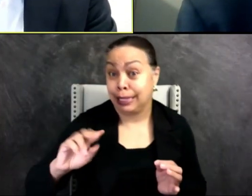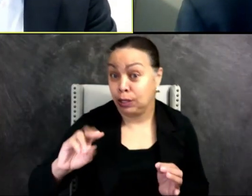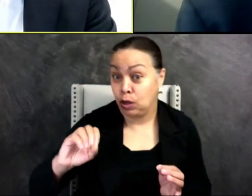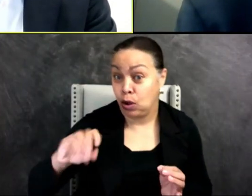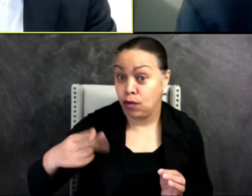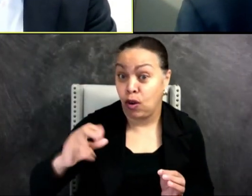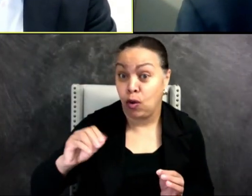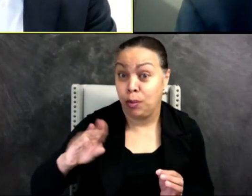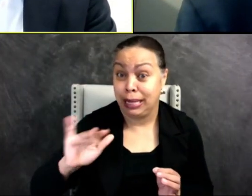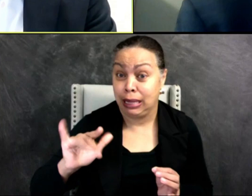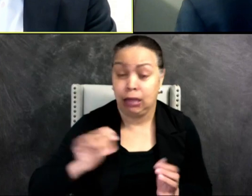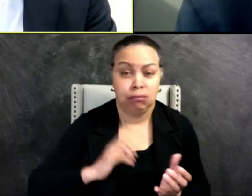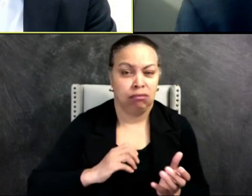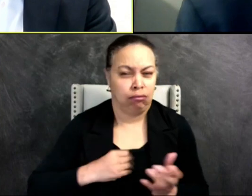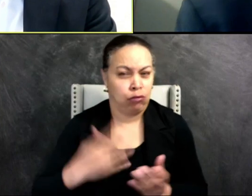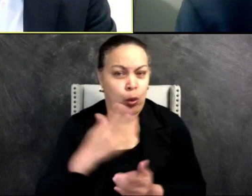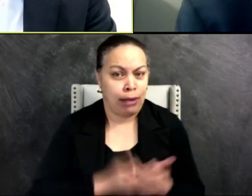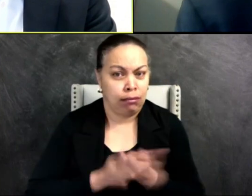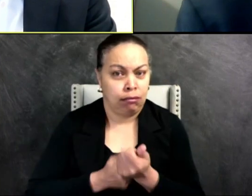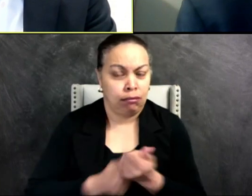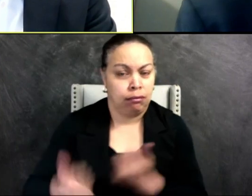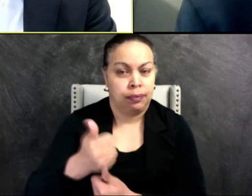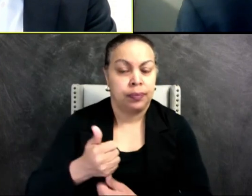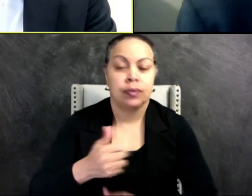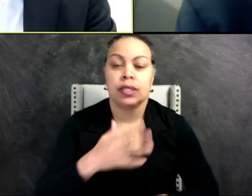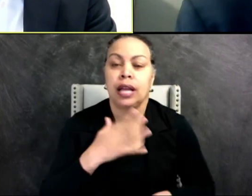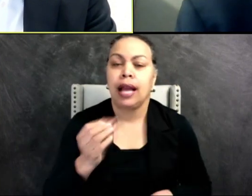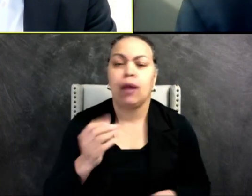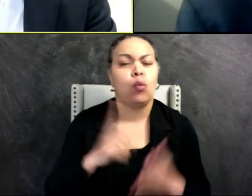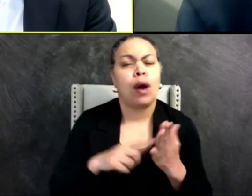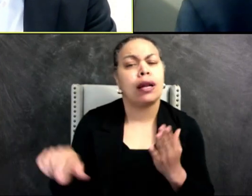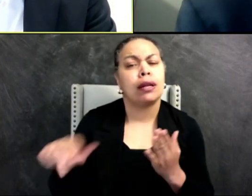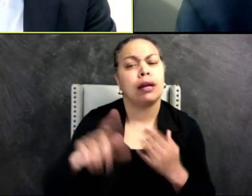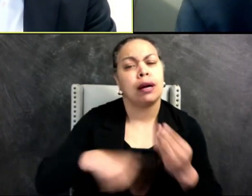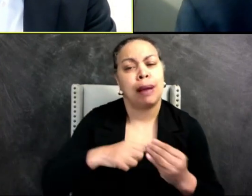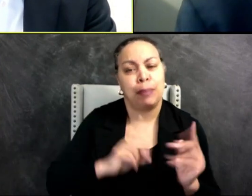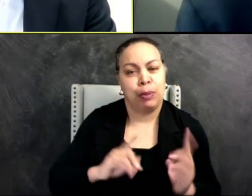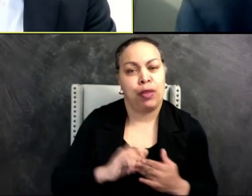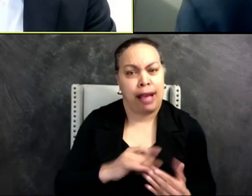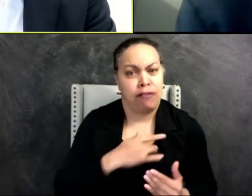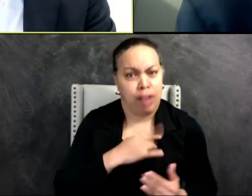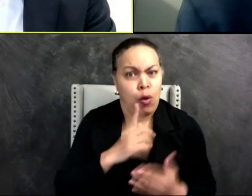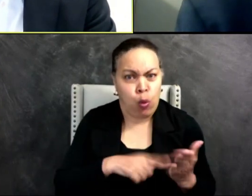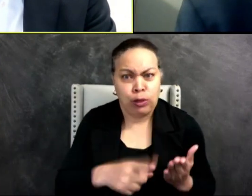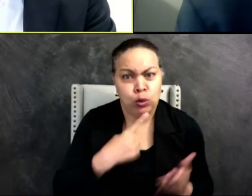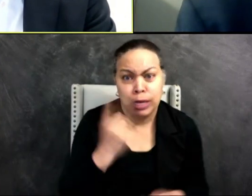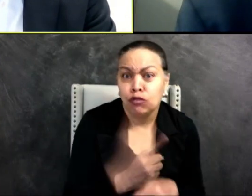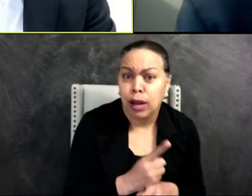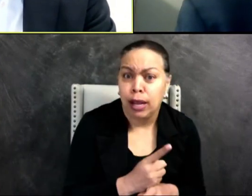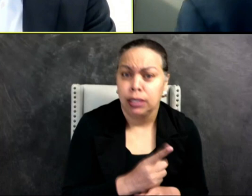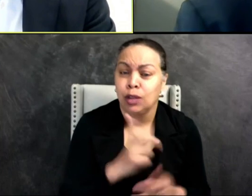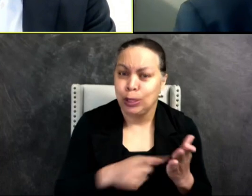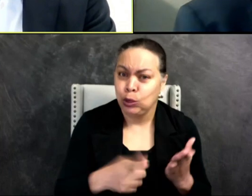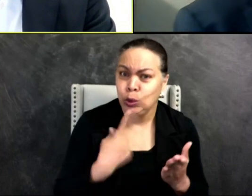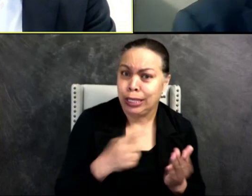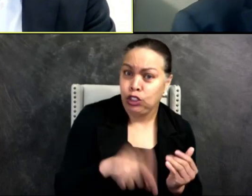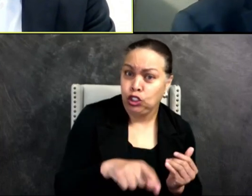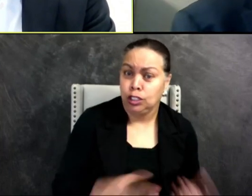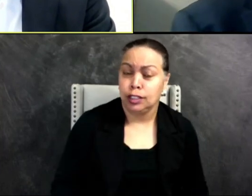What about the folks who actually are right online right now and really feel like what you said was the truth or was necessary?